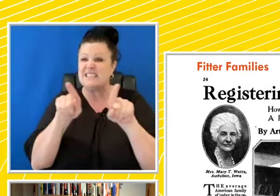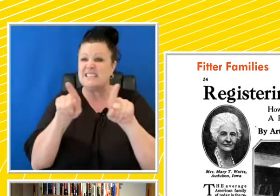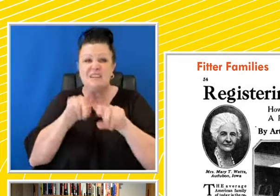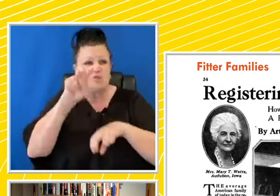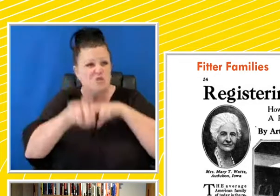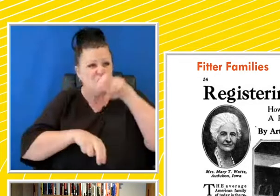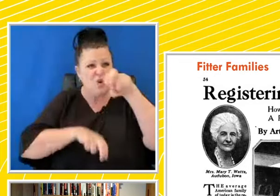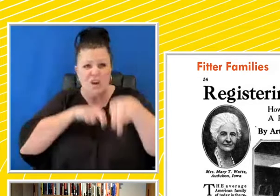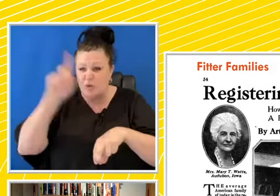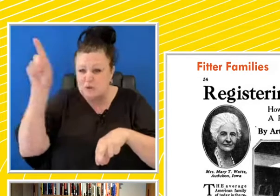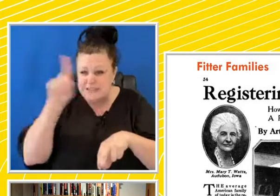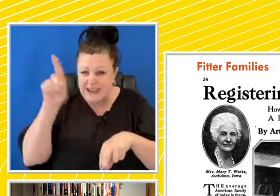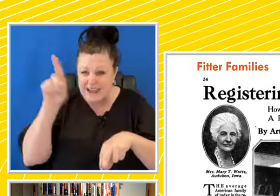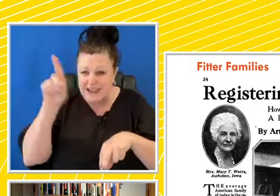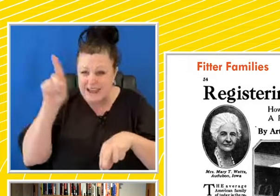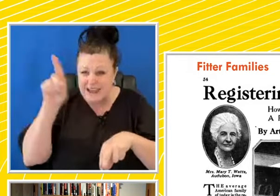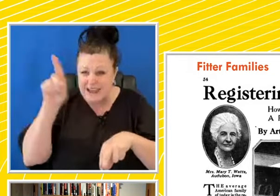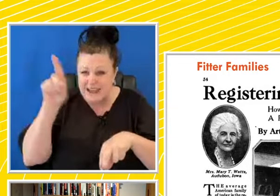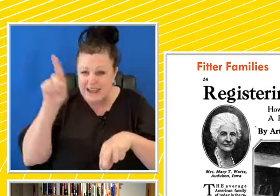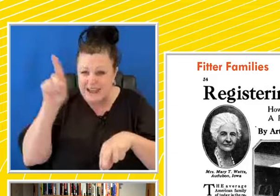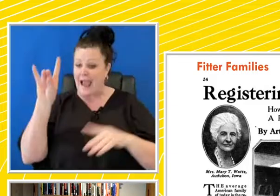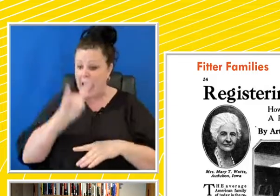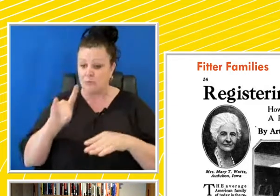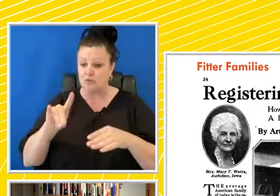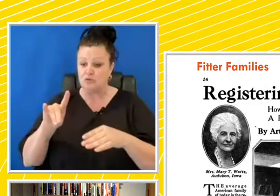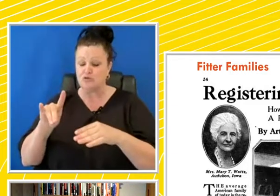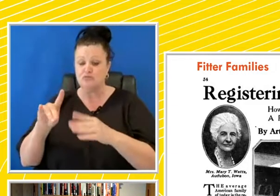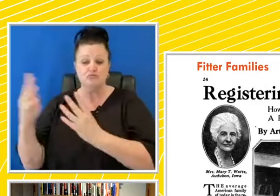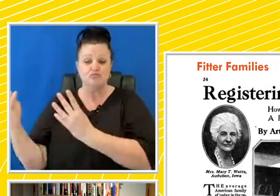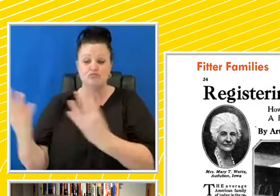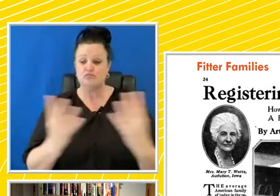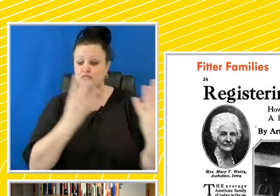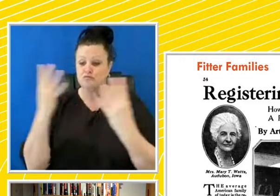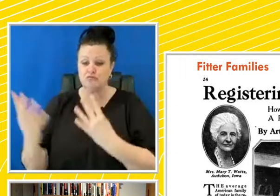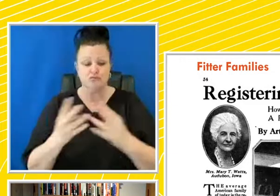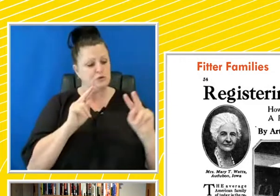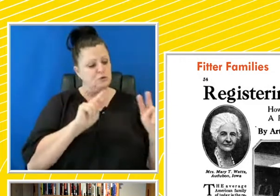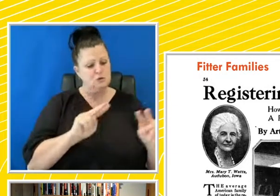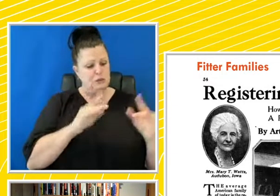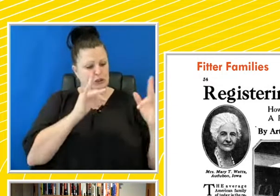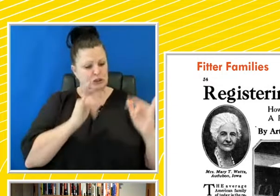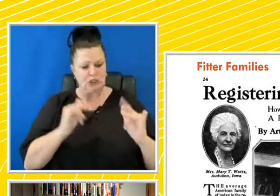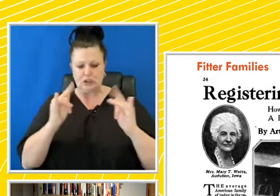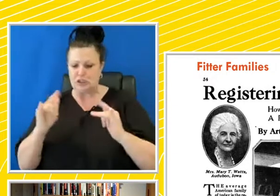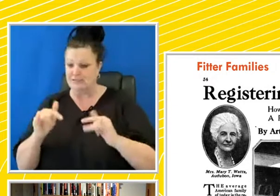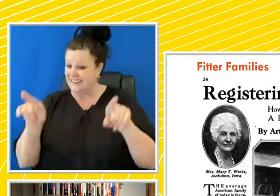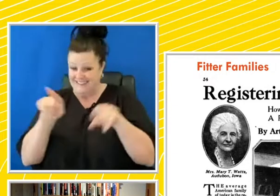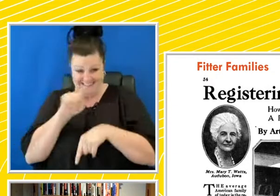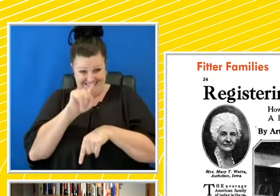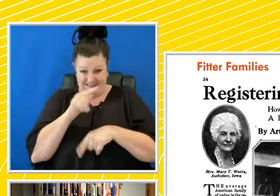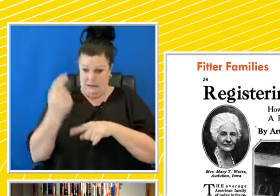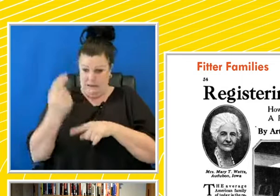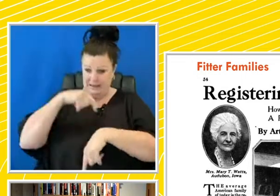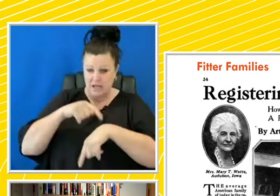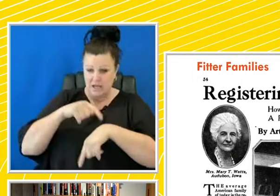where livestock judging, there's classes for judging human stock, allowing families to submit themselves for judging by the